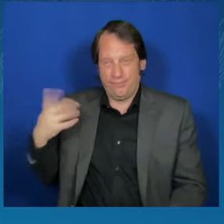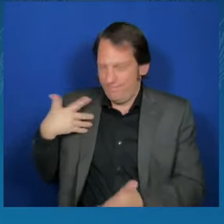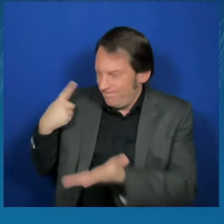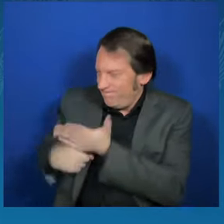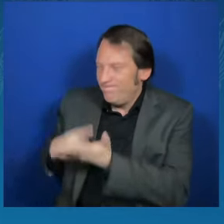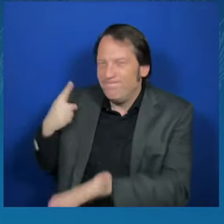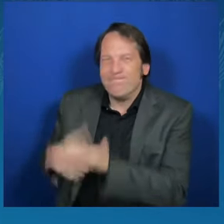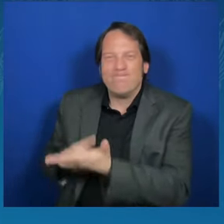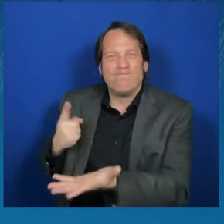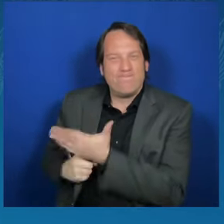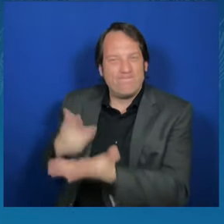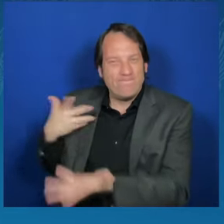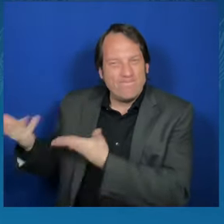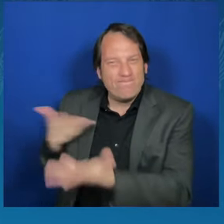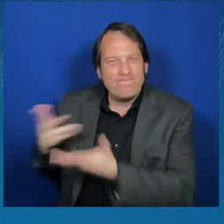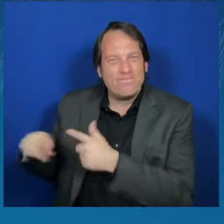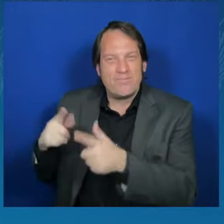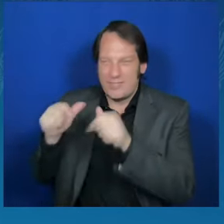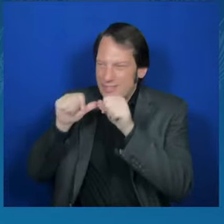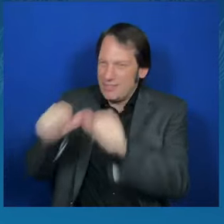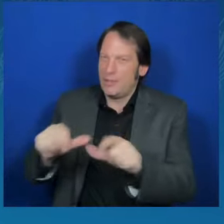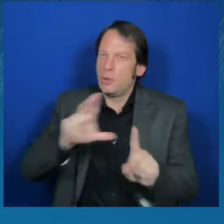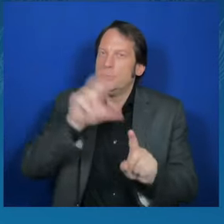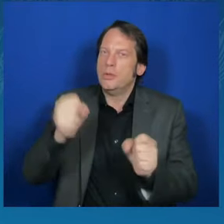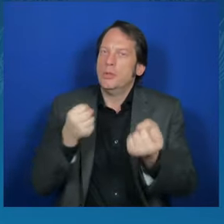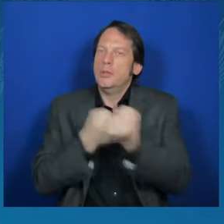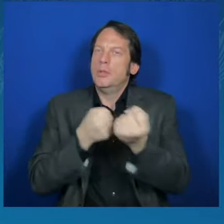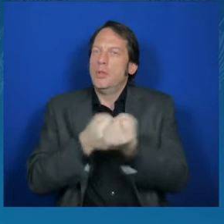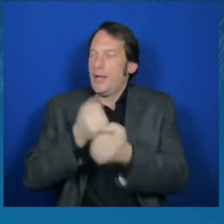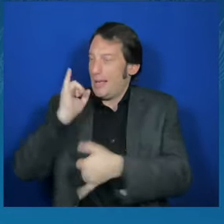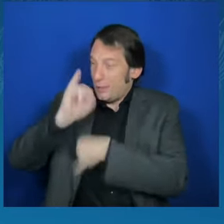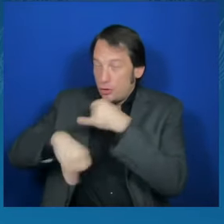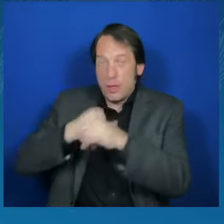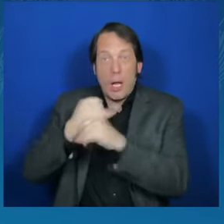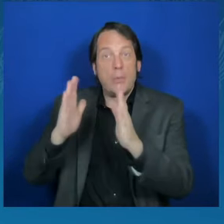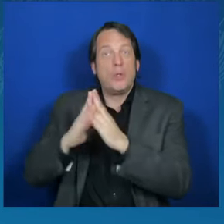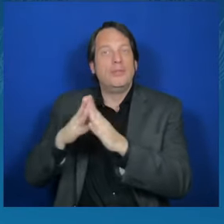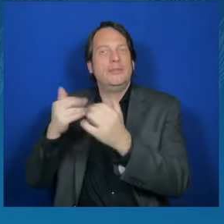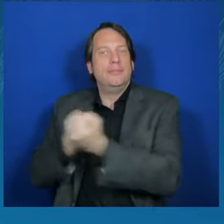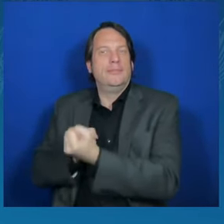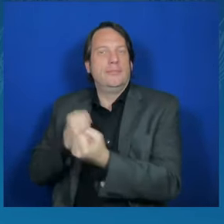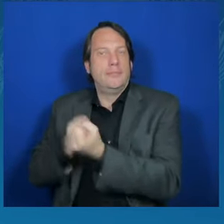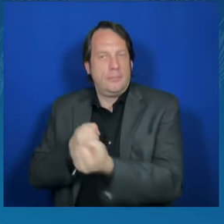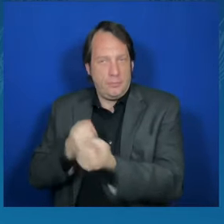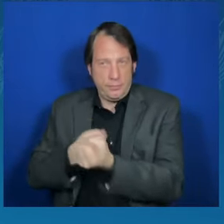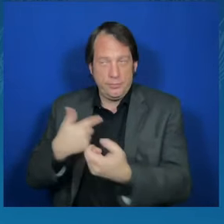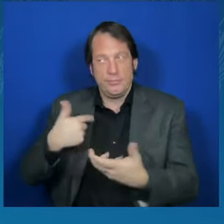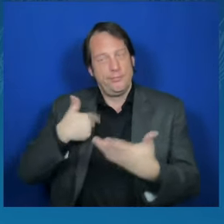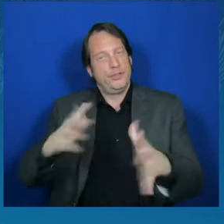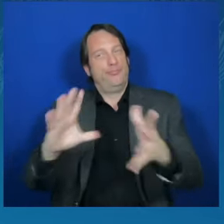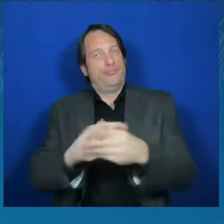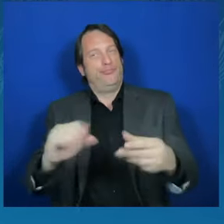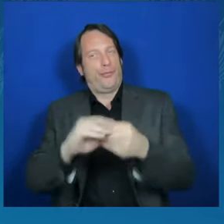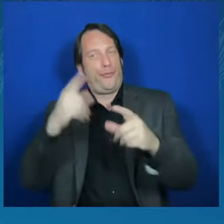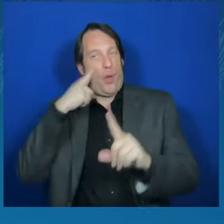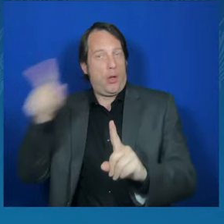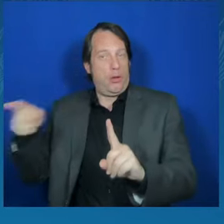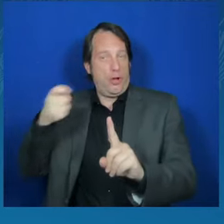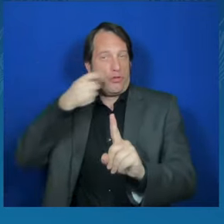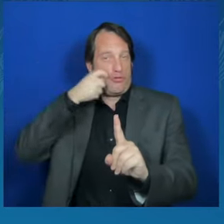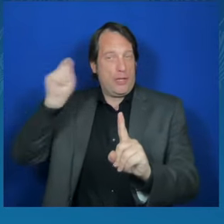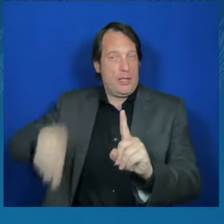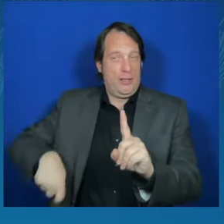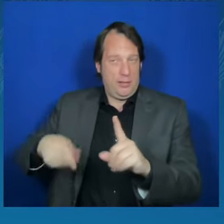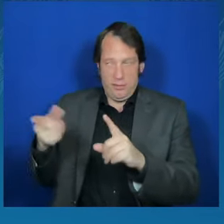community. And we spoke of our support for Ukraine on the battlefield. As I said yesterday, you have the